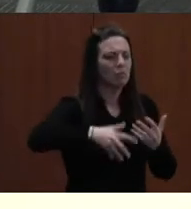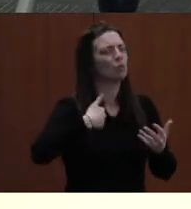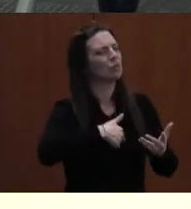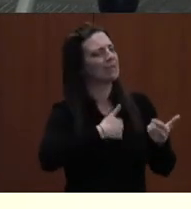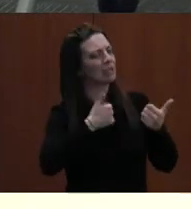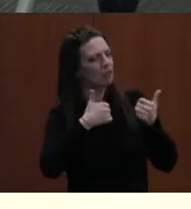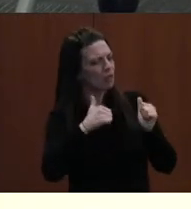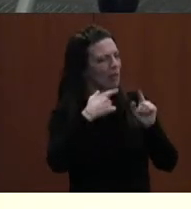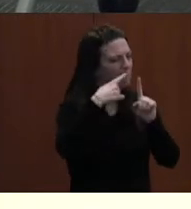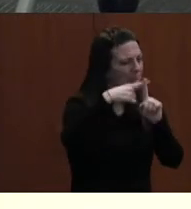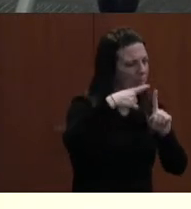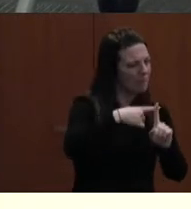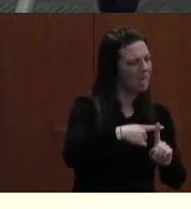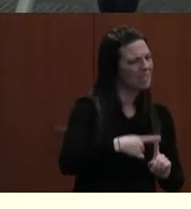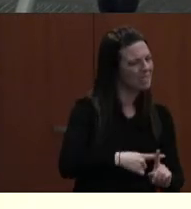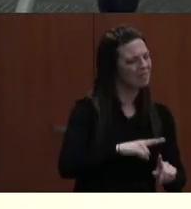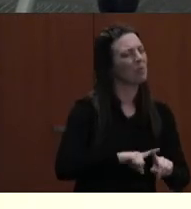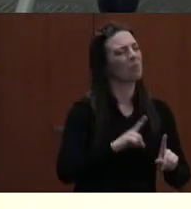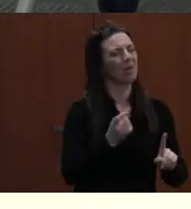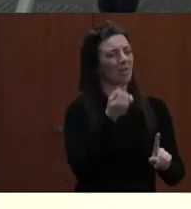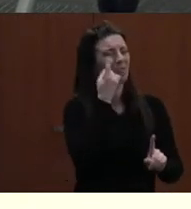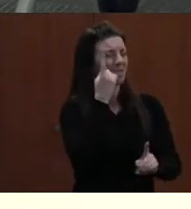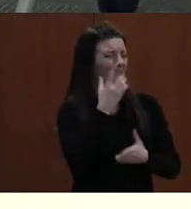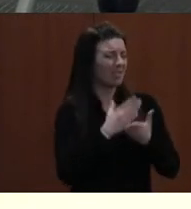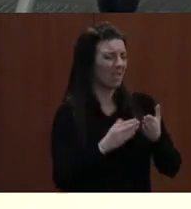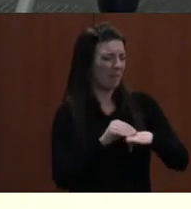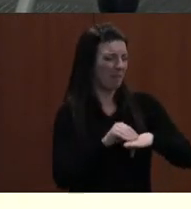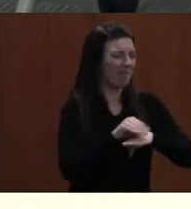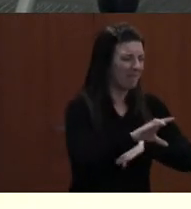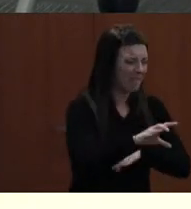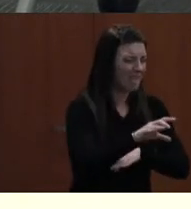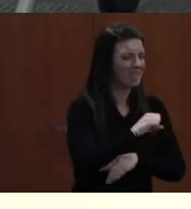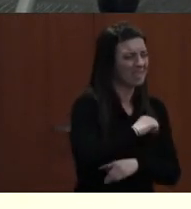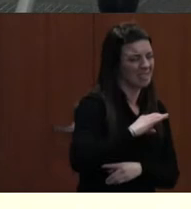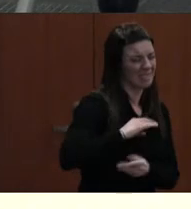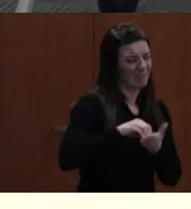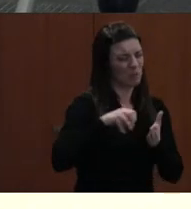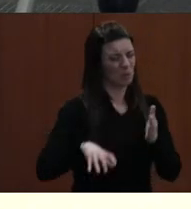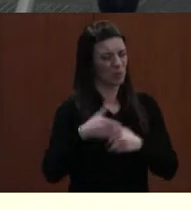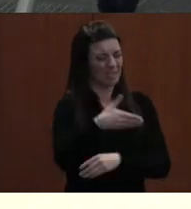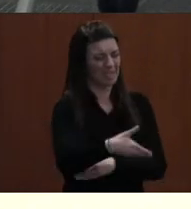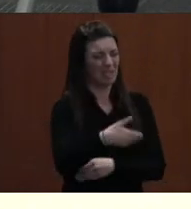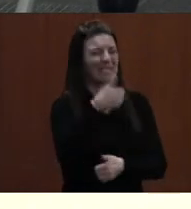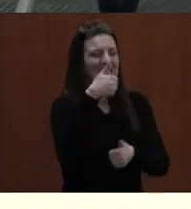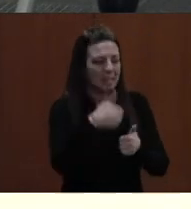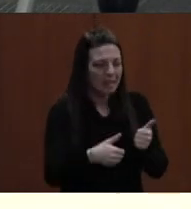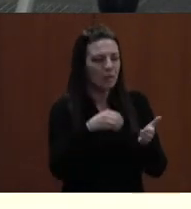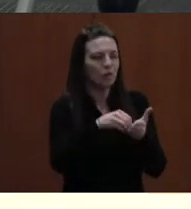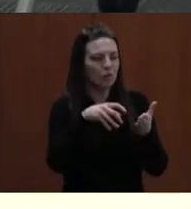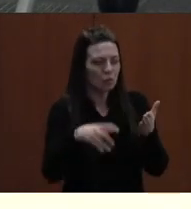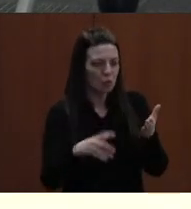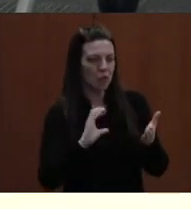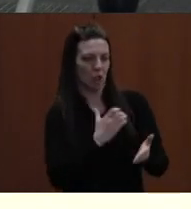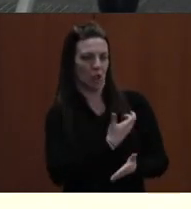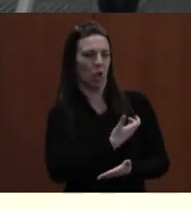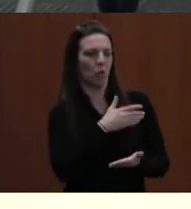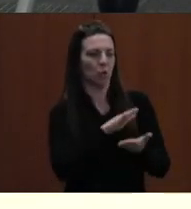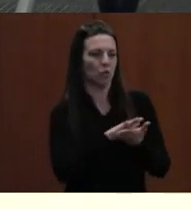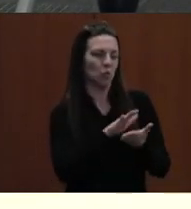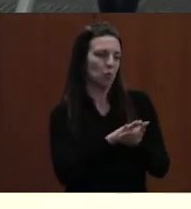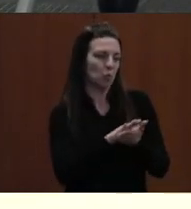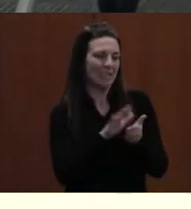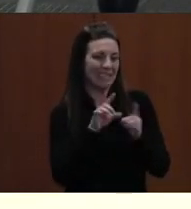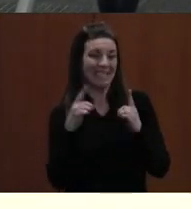there are some areas of growth that affect the students and staff who support them. Every student in our district deserves the best learning environment.